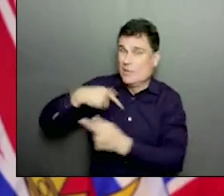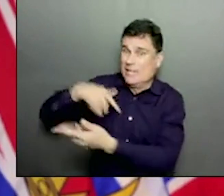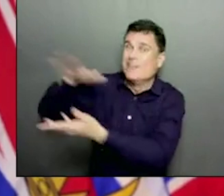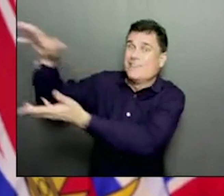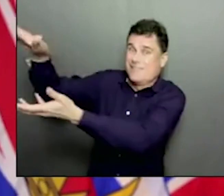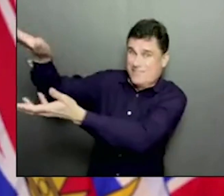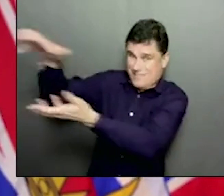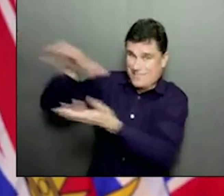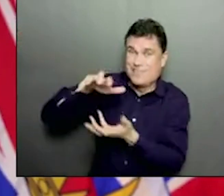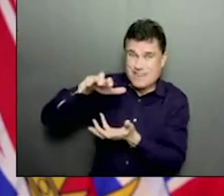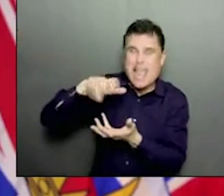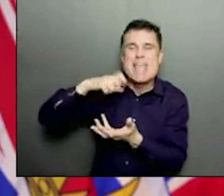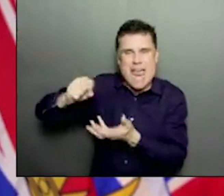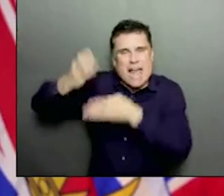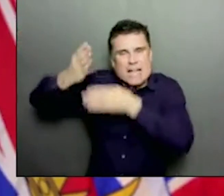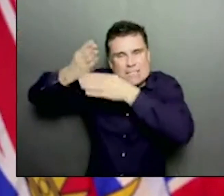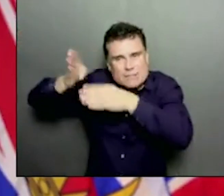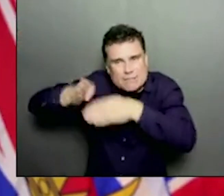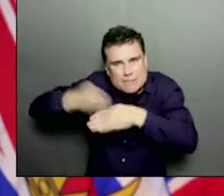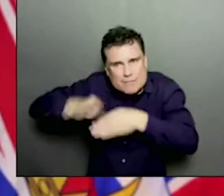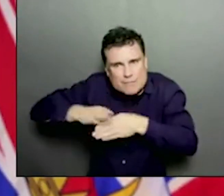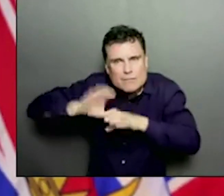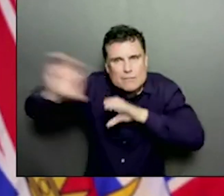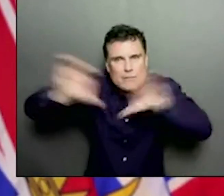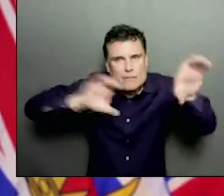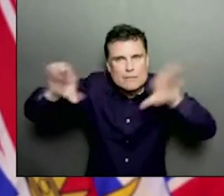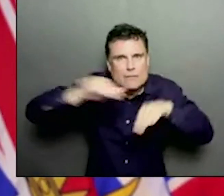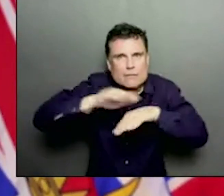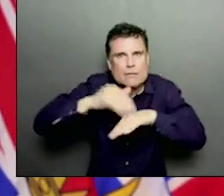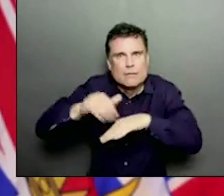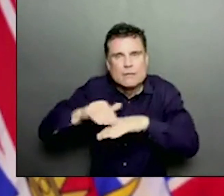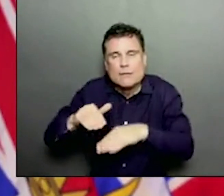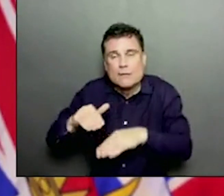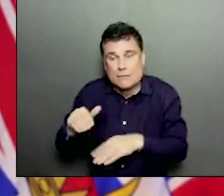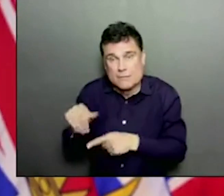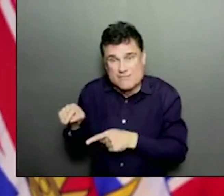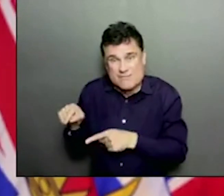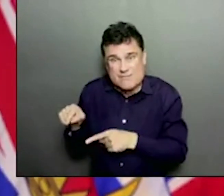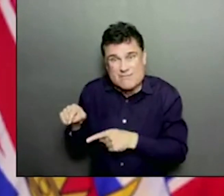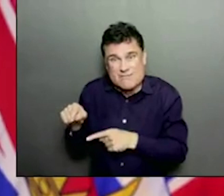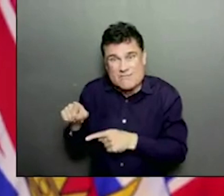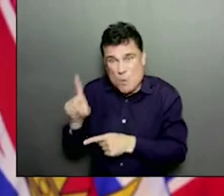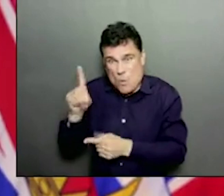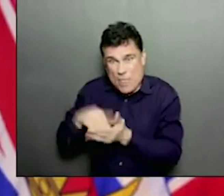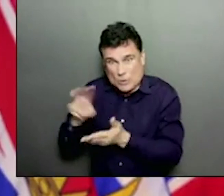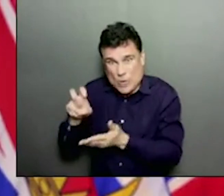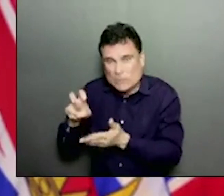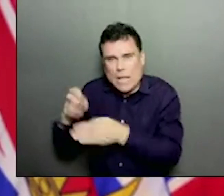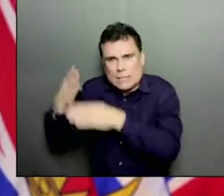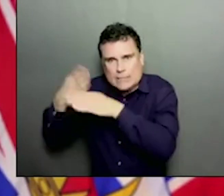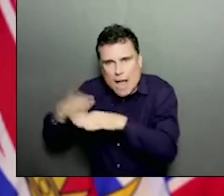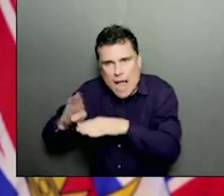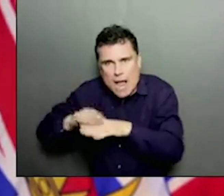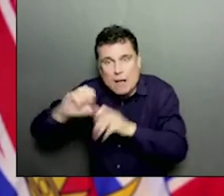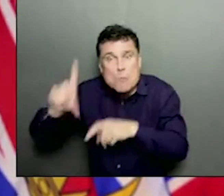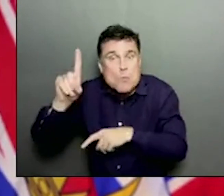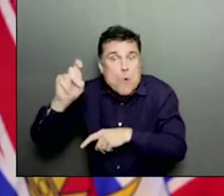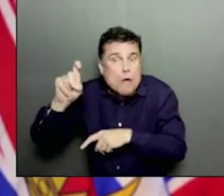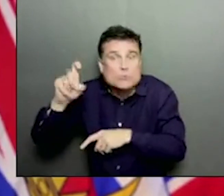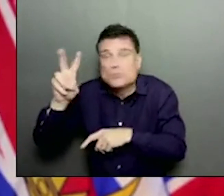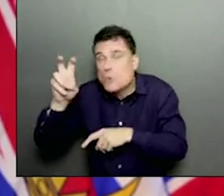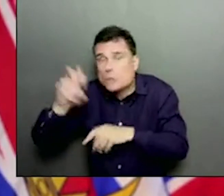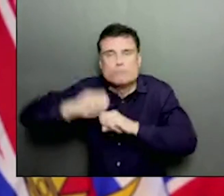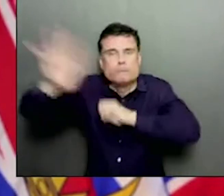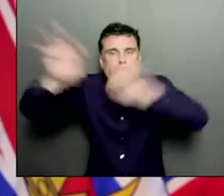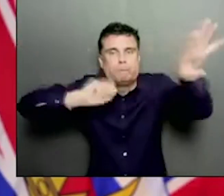that means we have a lot more flexibility. We can go into a community once and be able to immunize people and not